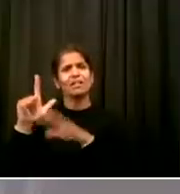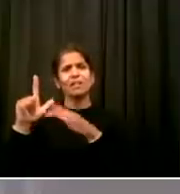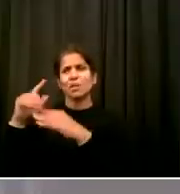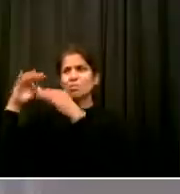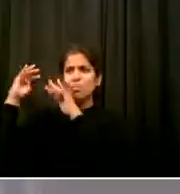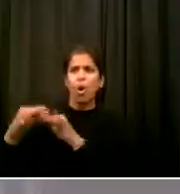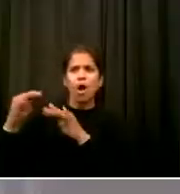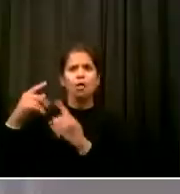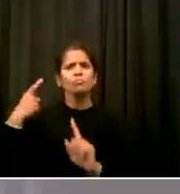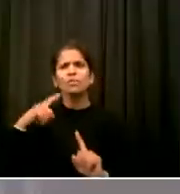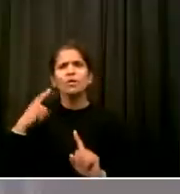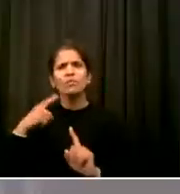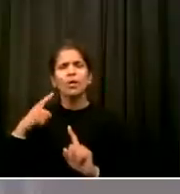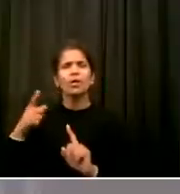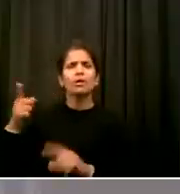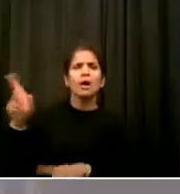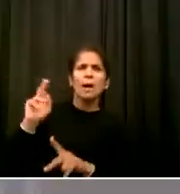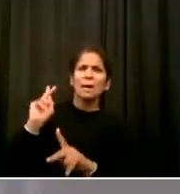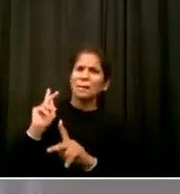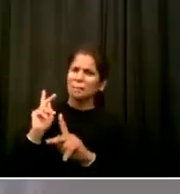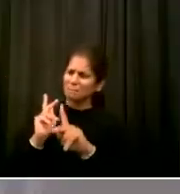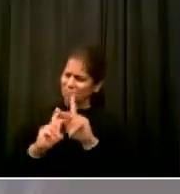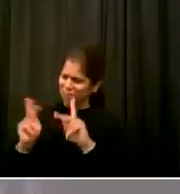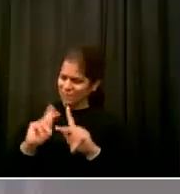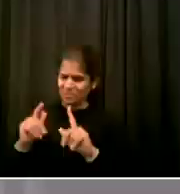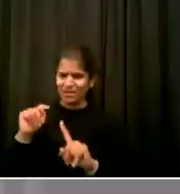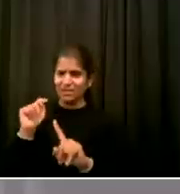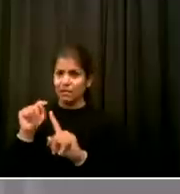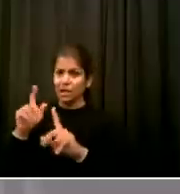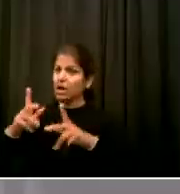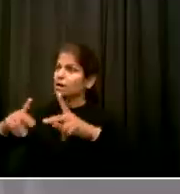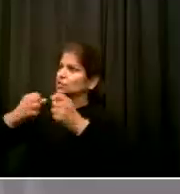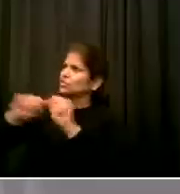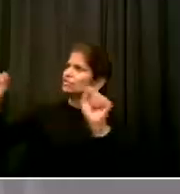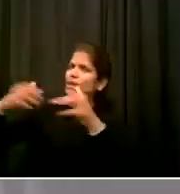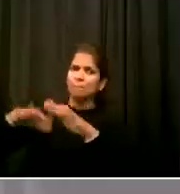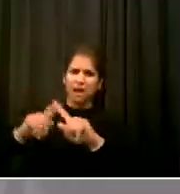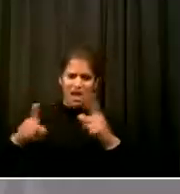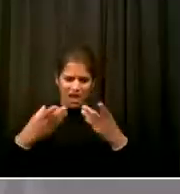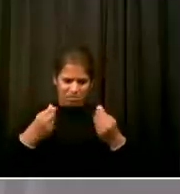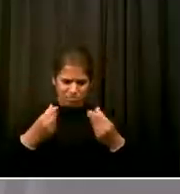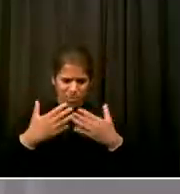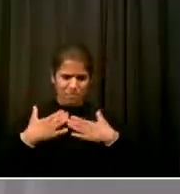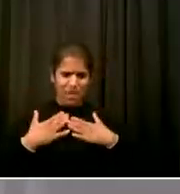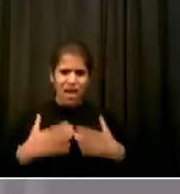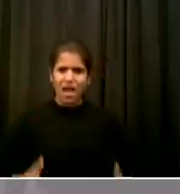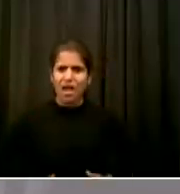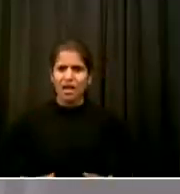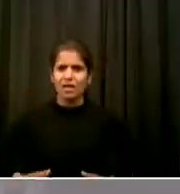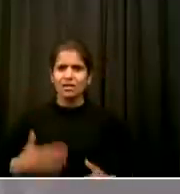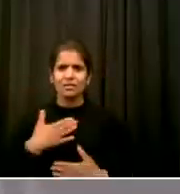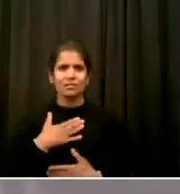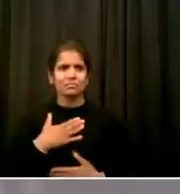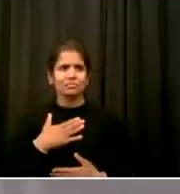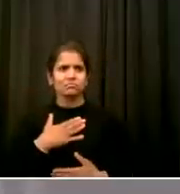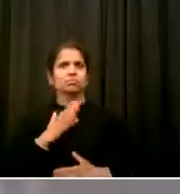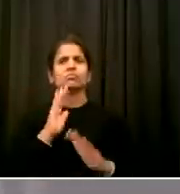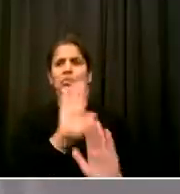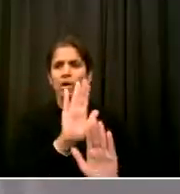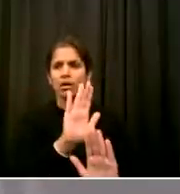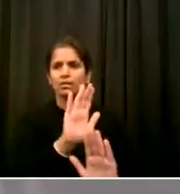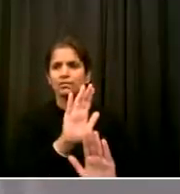black inferiority Second, millions of white farmers and workers realized